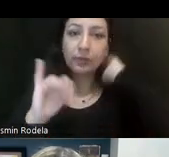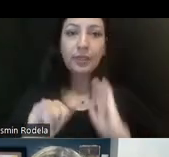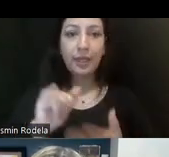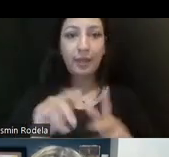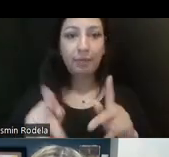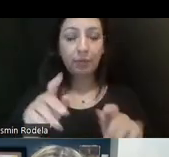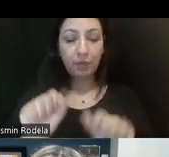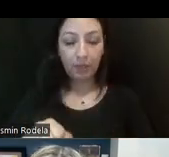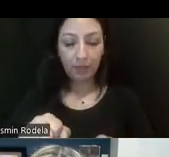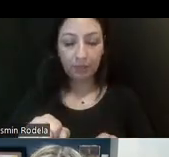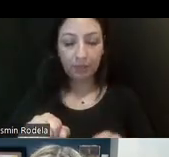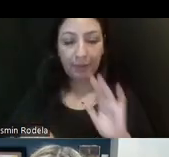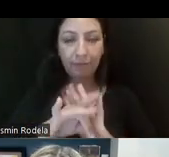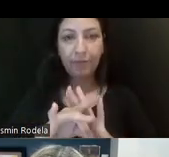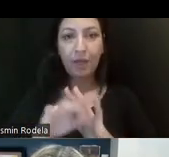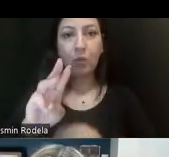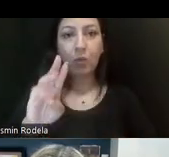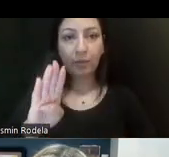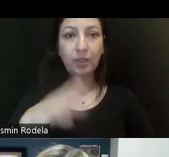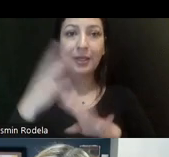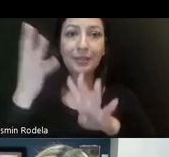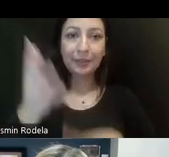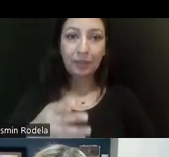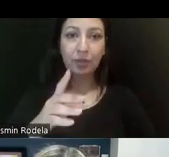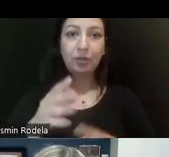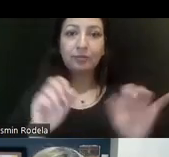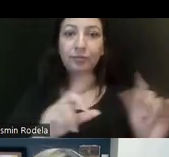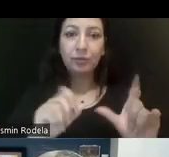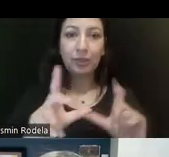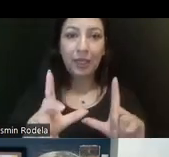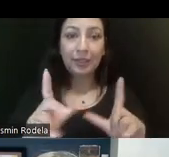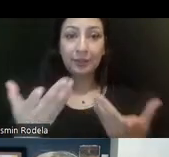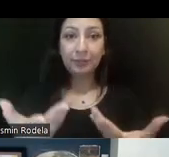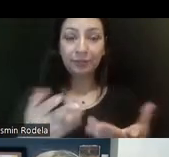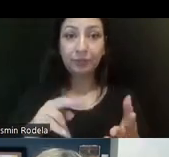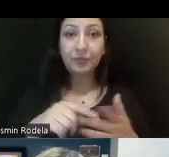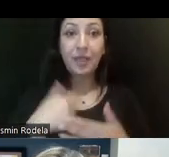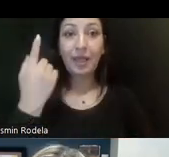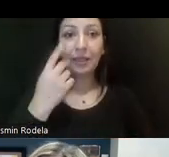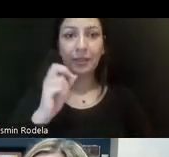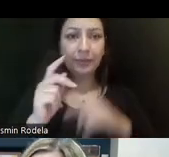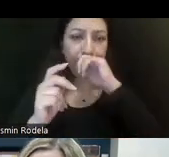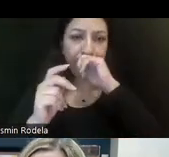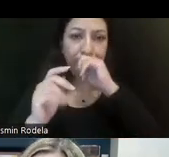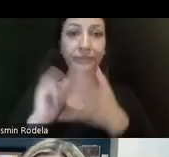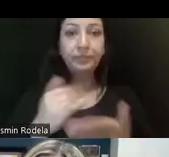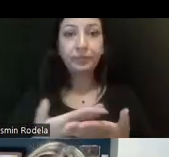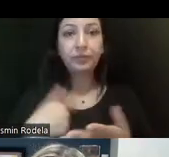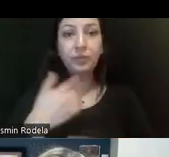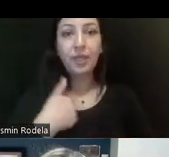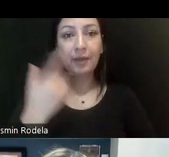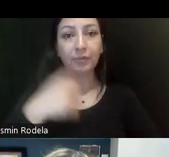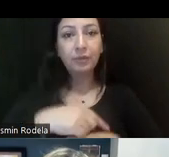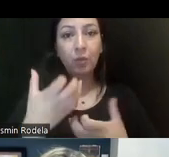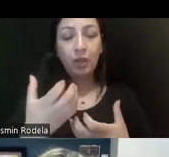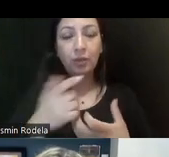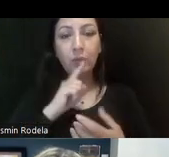um, find the webinar as well as download the slides. Um, so I think in the time that I have today, I just want to kind